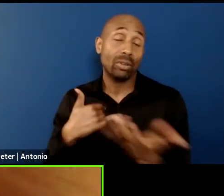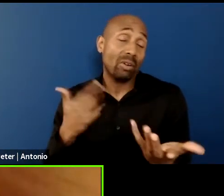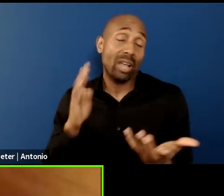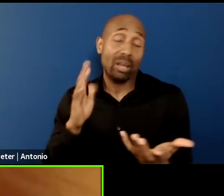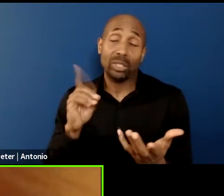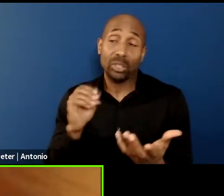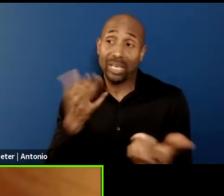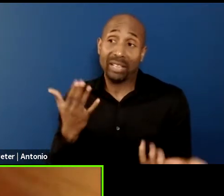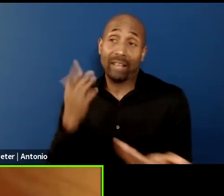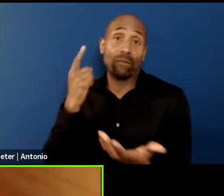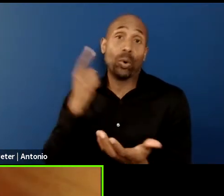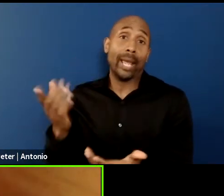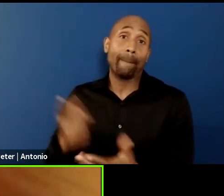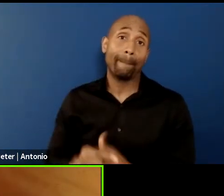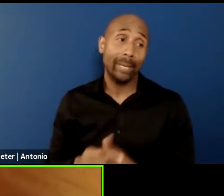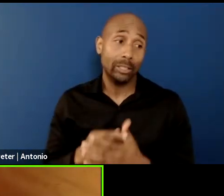Ritt.